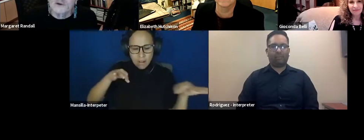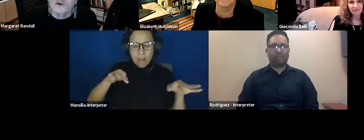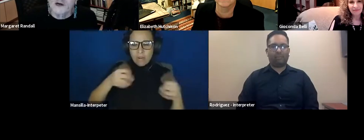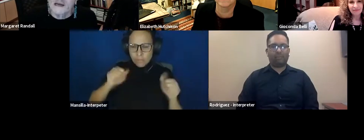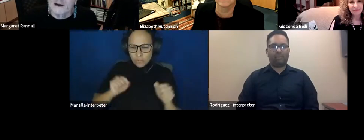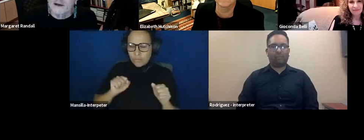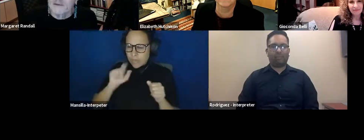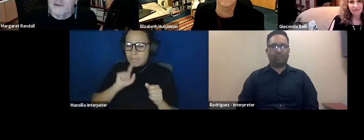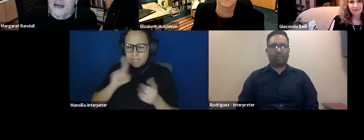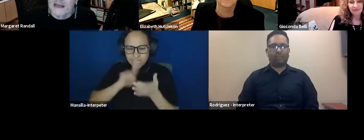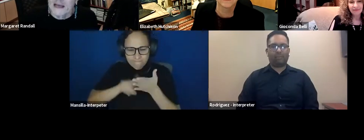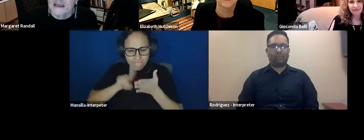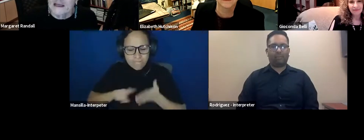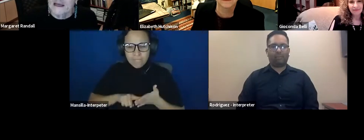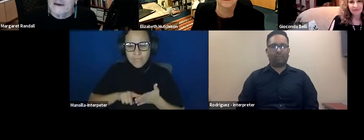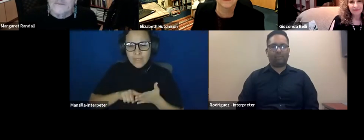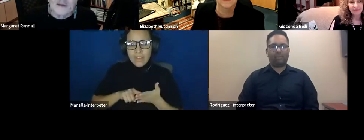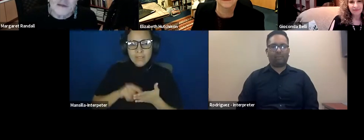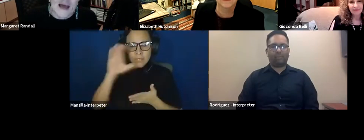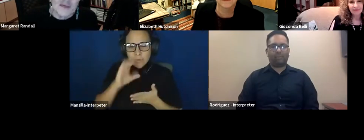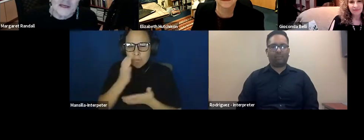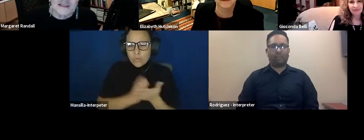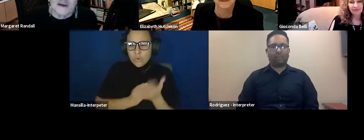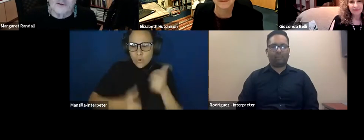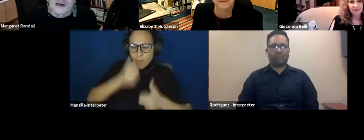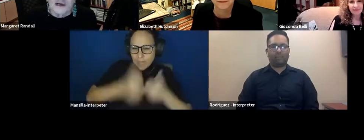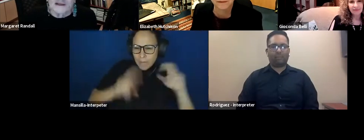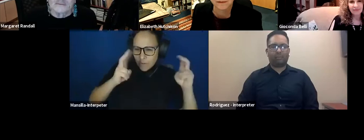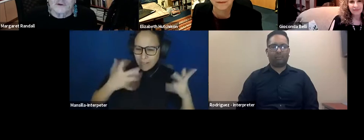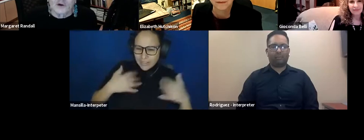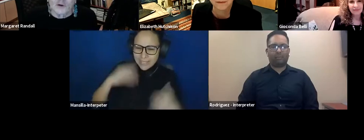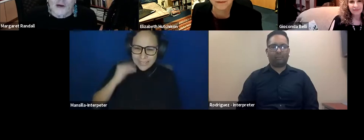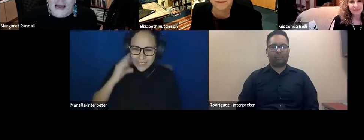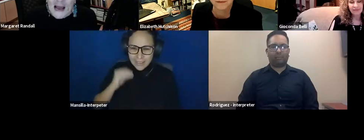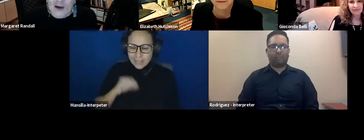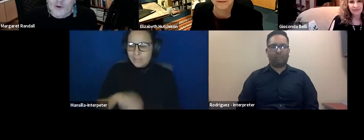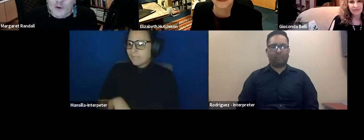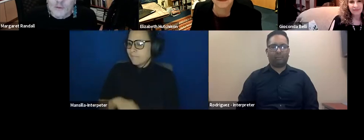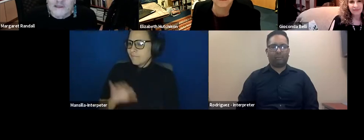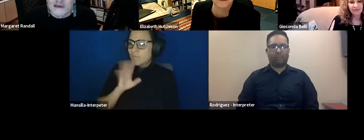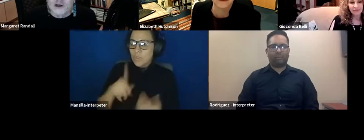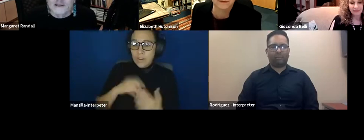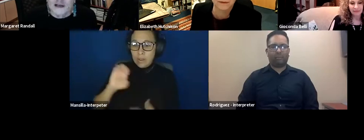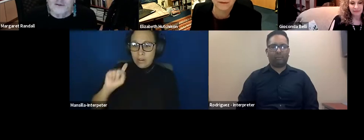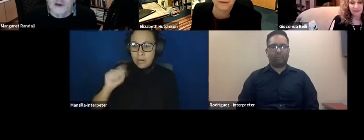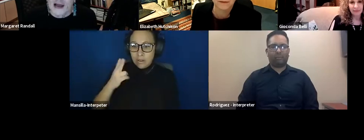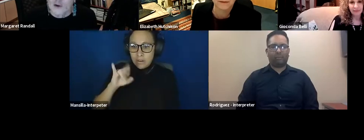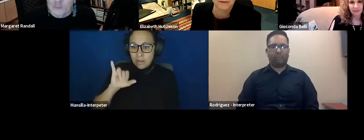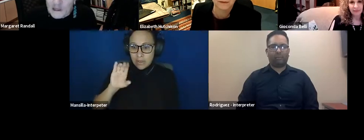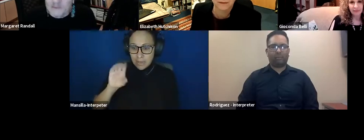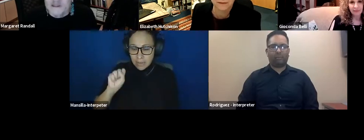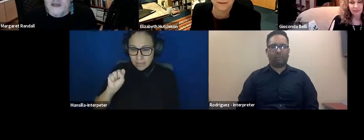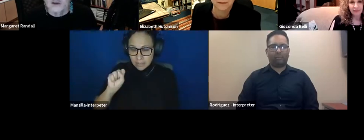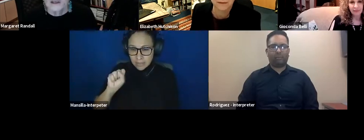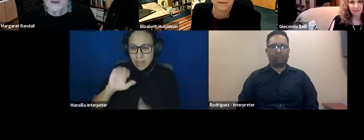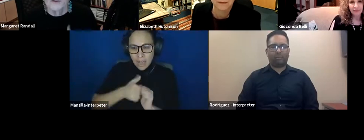that we were talking about even back then, the, the ethics of, um, you know, how you present yourself, how you